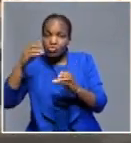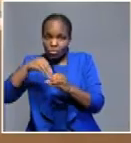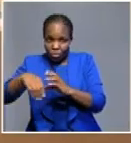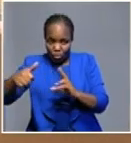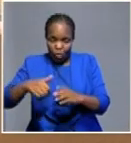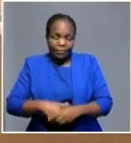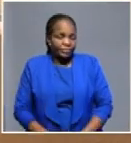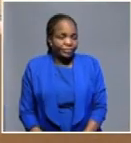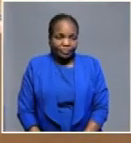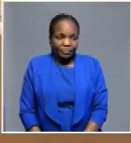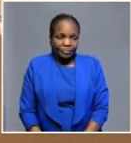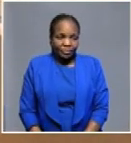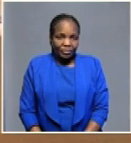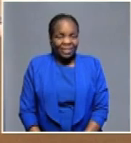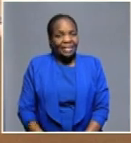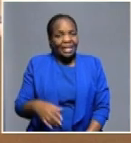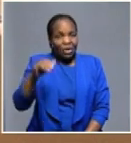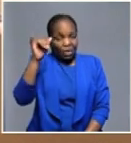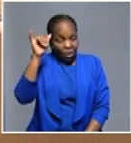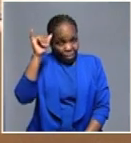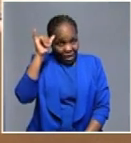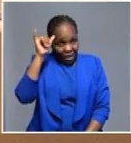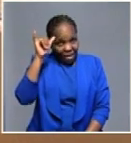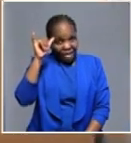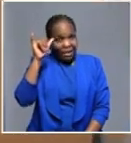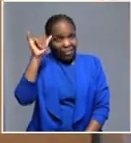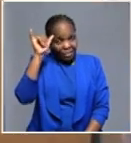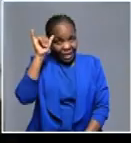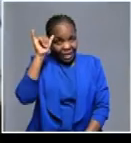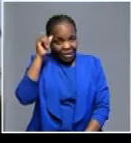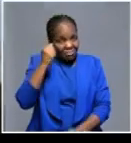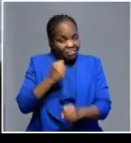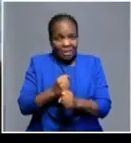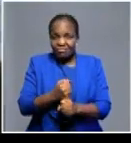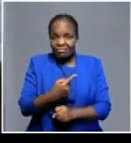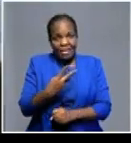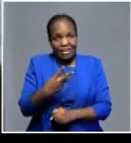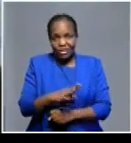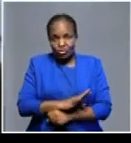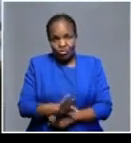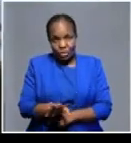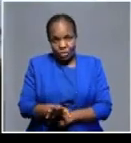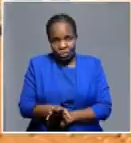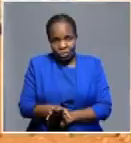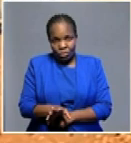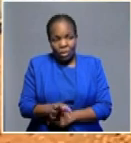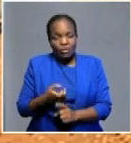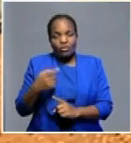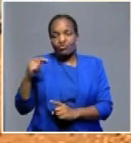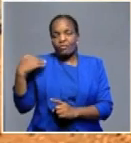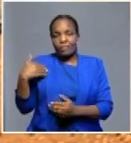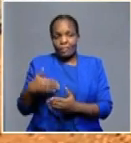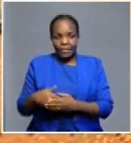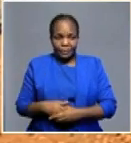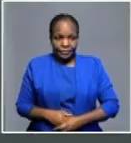price is still $13. So, as per the last increment in November last year. So,